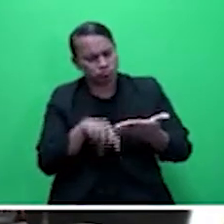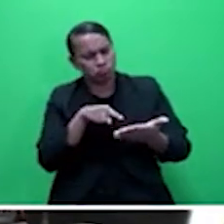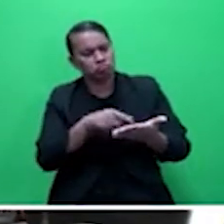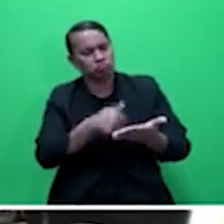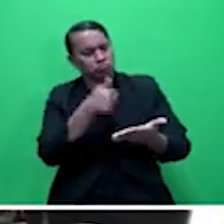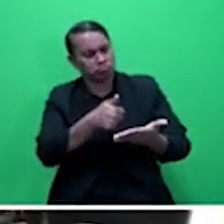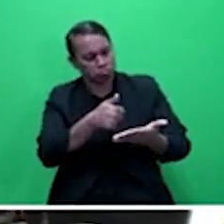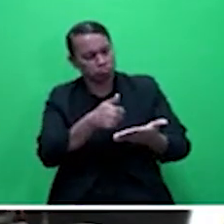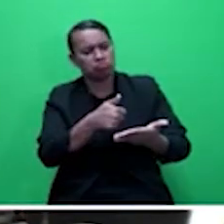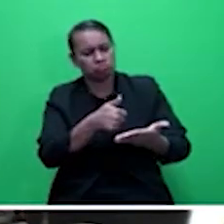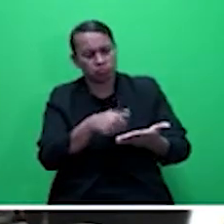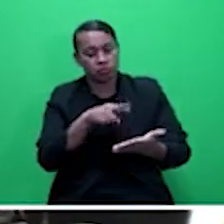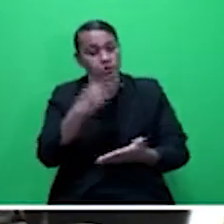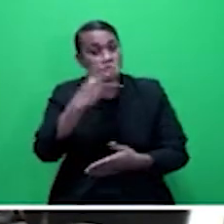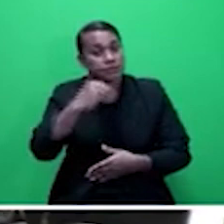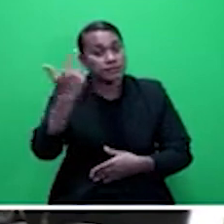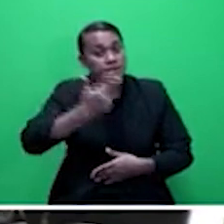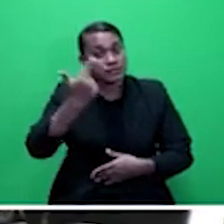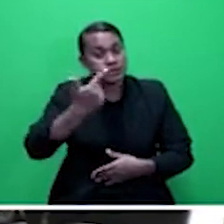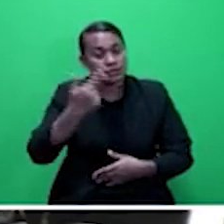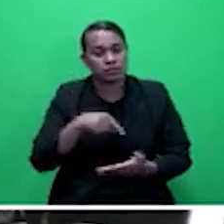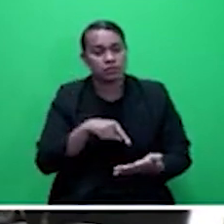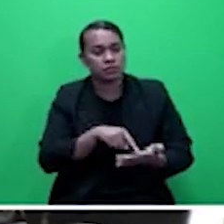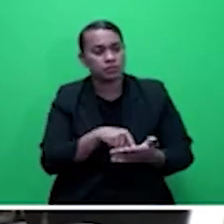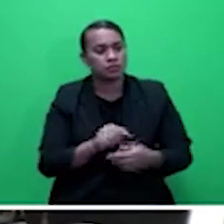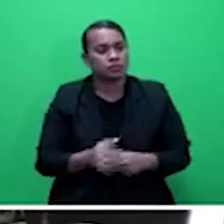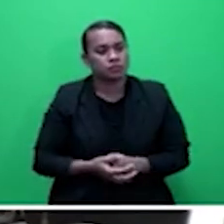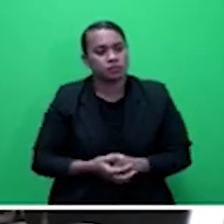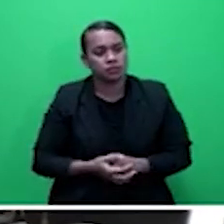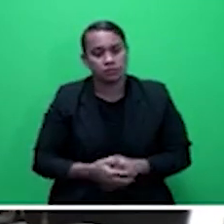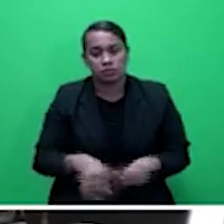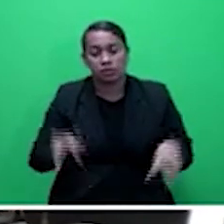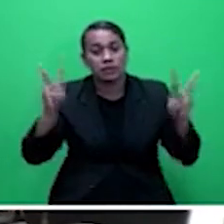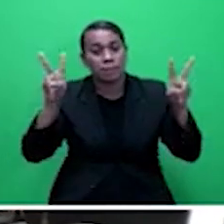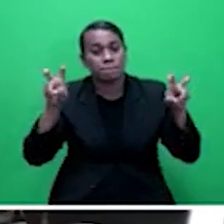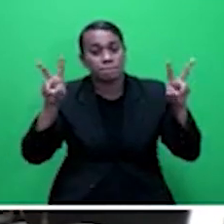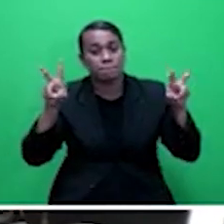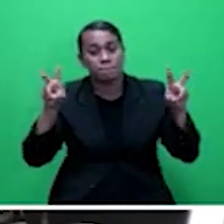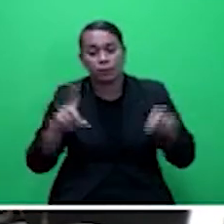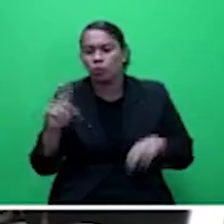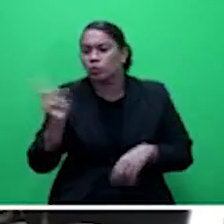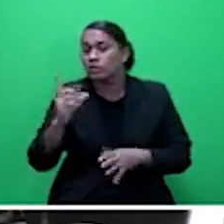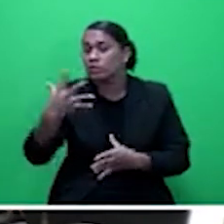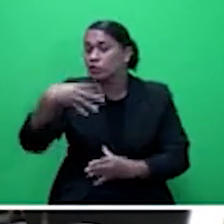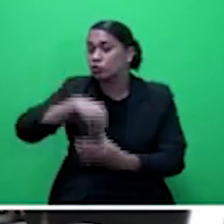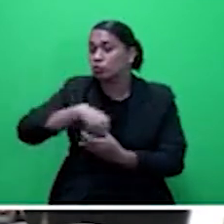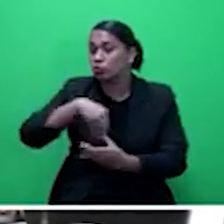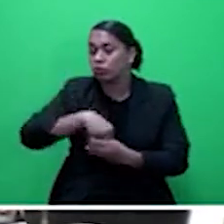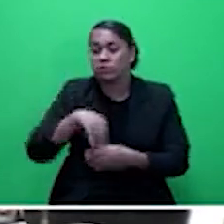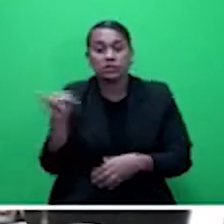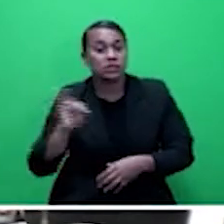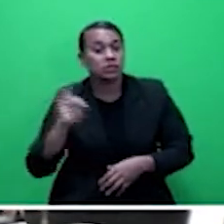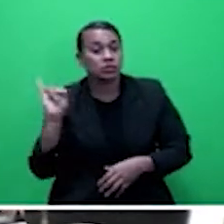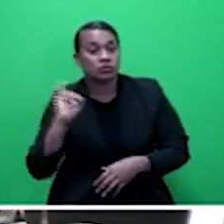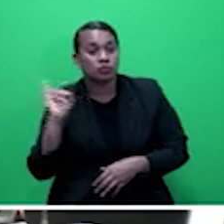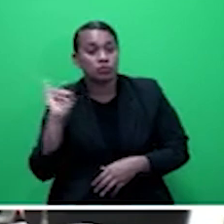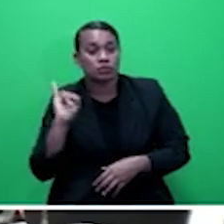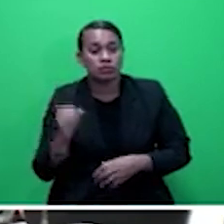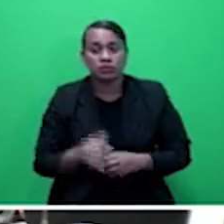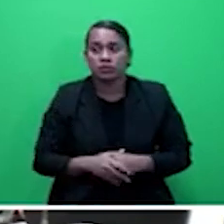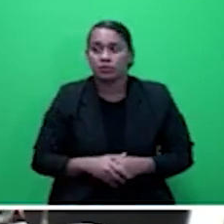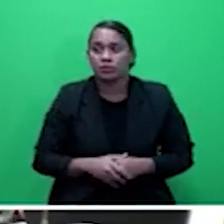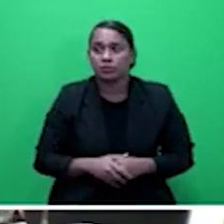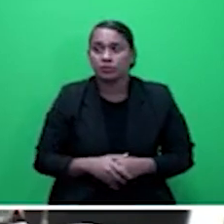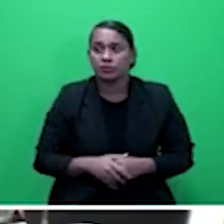2017, the theme was inclusive insurance as a way to focus the efforts of various